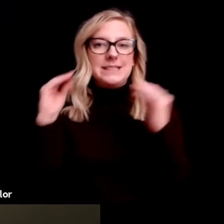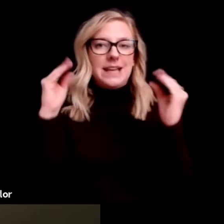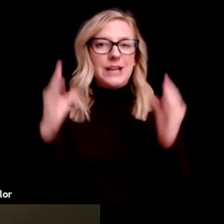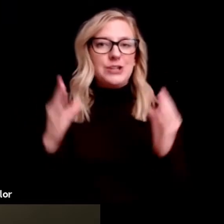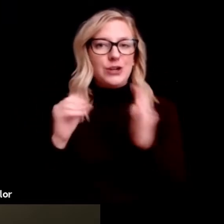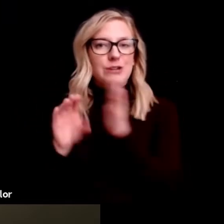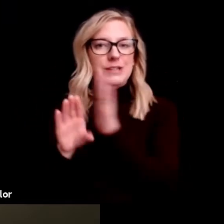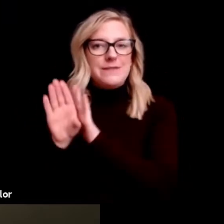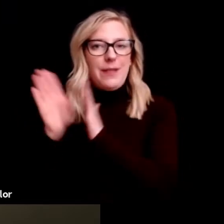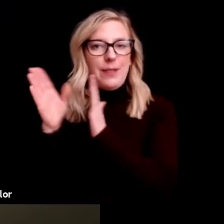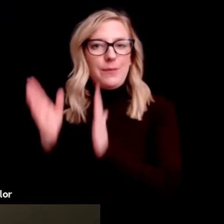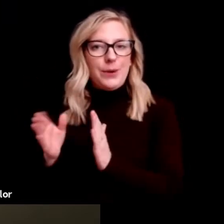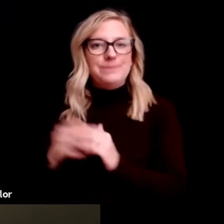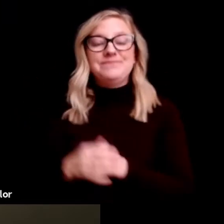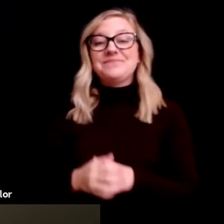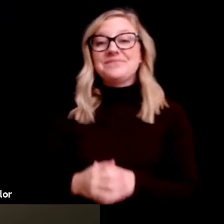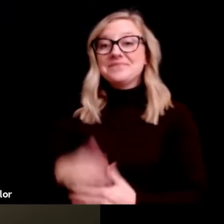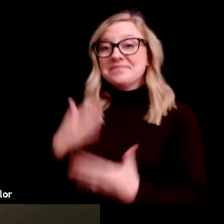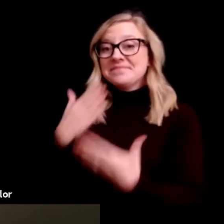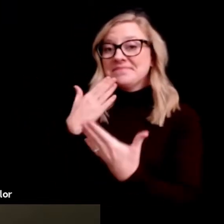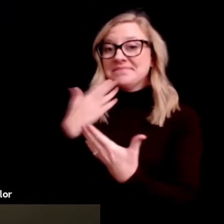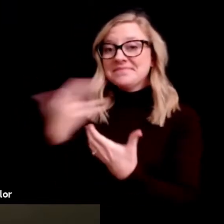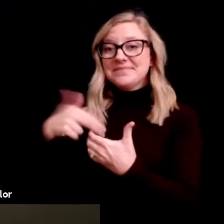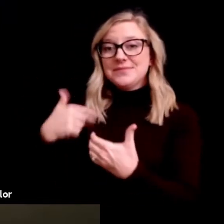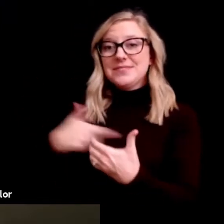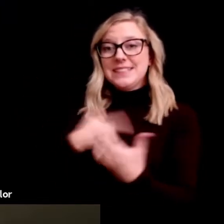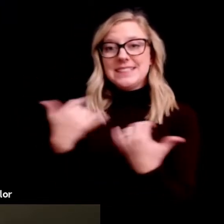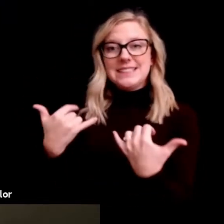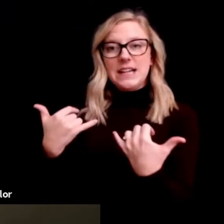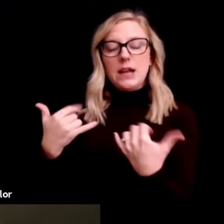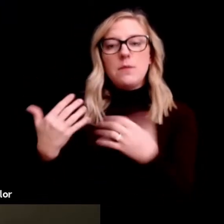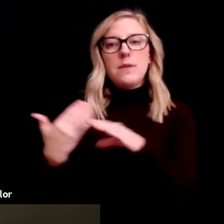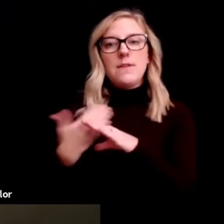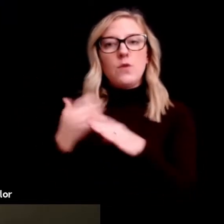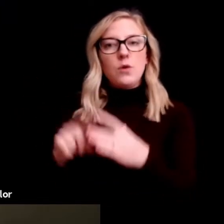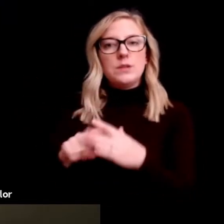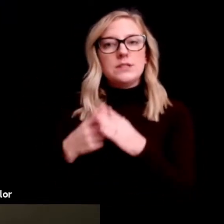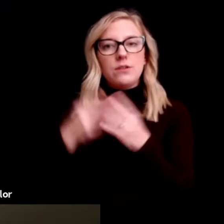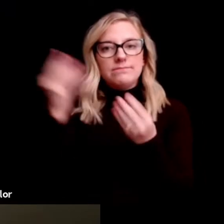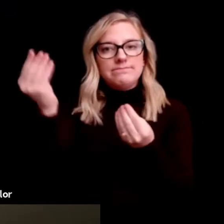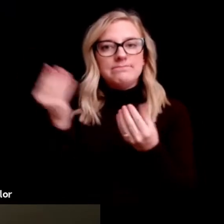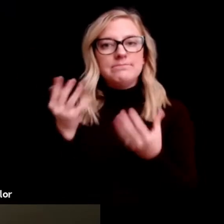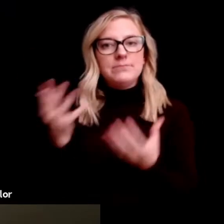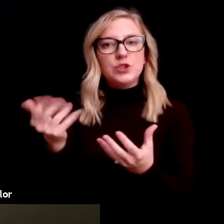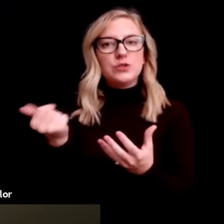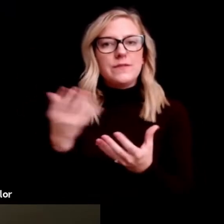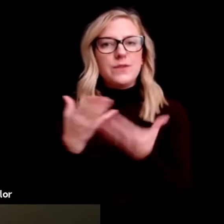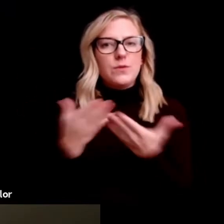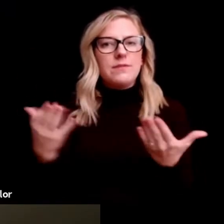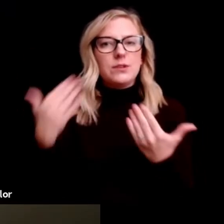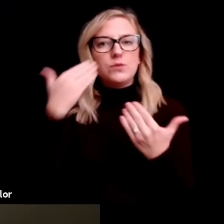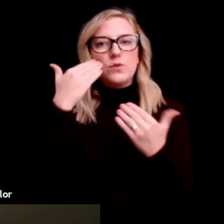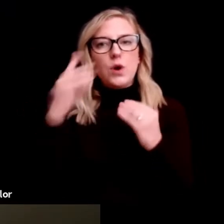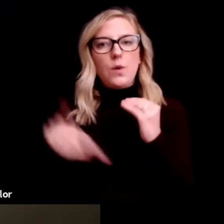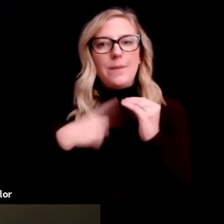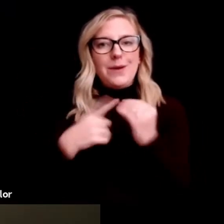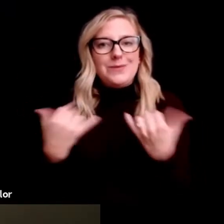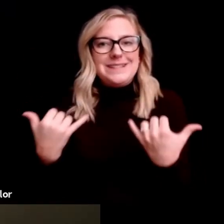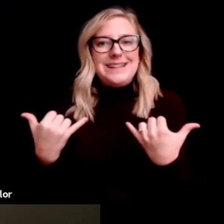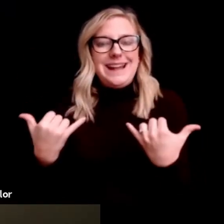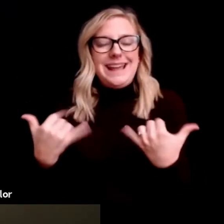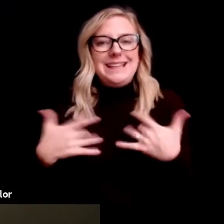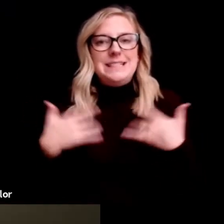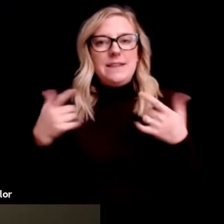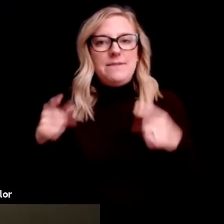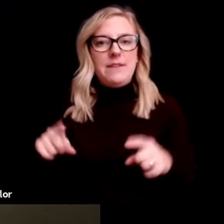us today. Before we jump into the information, there's a couple of things for you to know about today's event. We want to make sure, please,